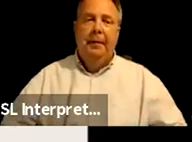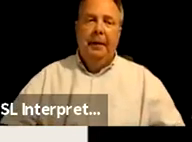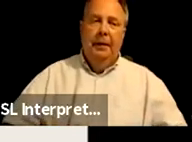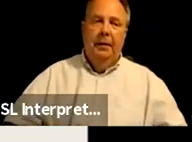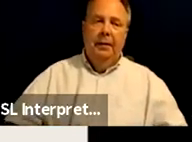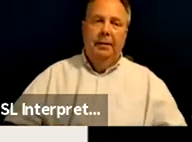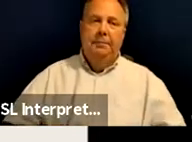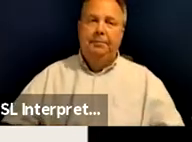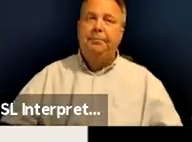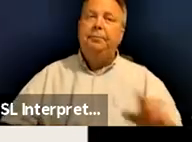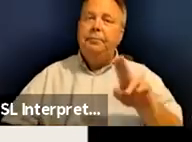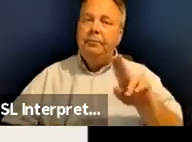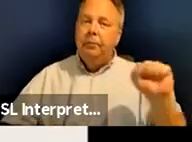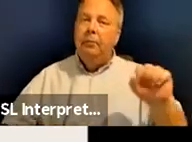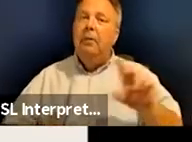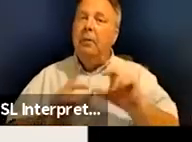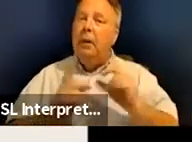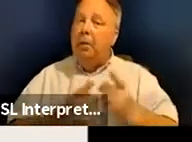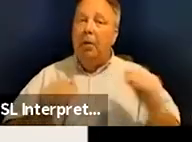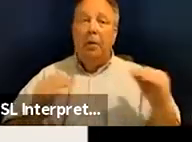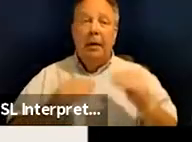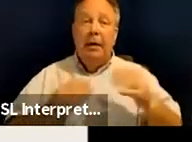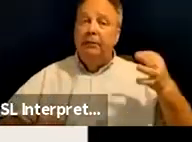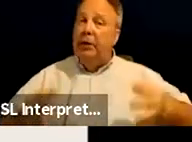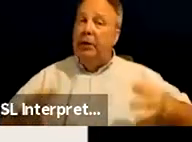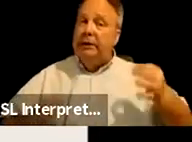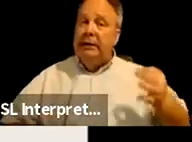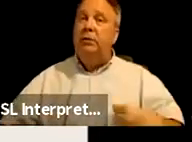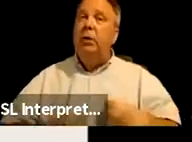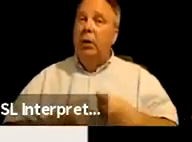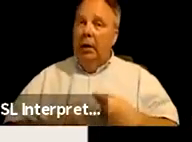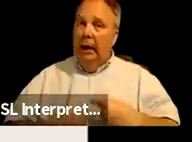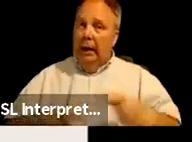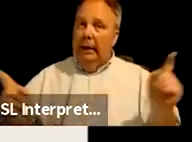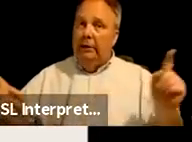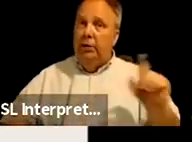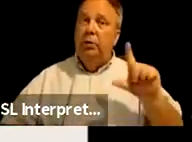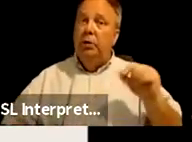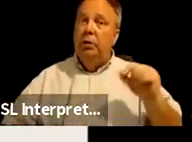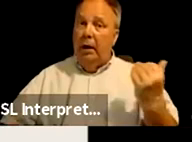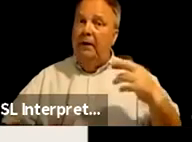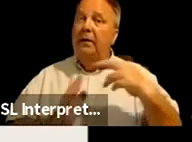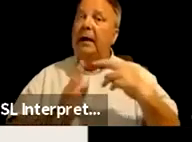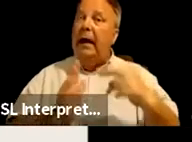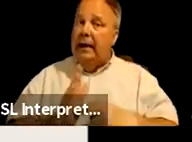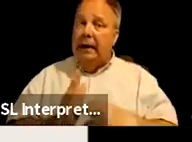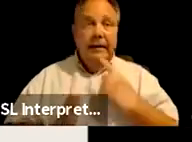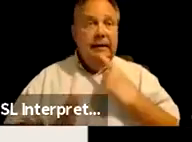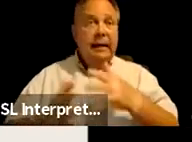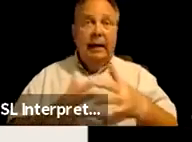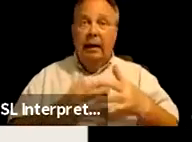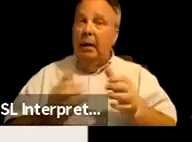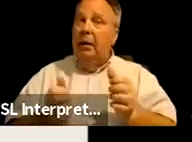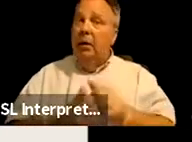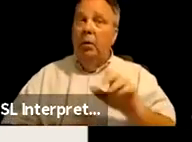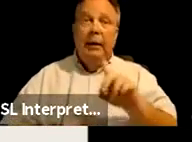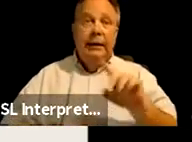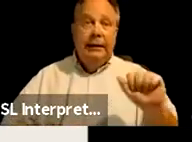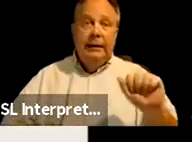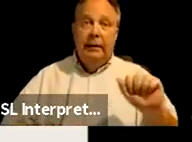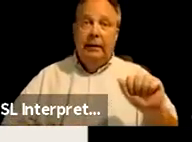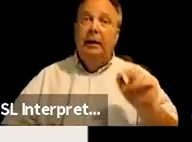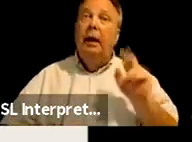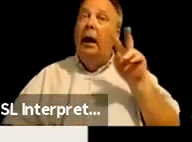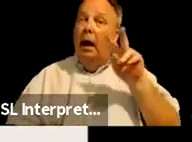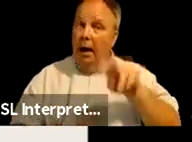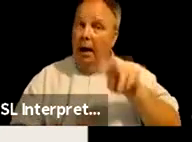and the U S department of justice issued in 2015 guidelines that stated that the Americans with disability acts apply